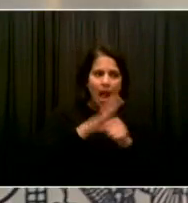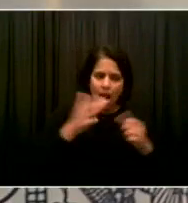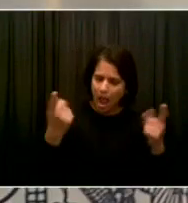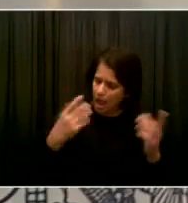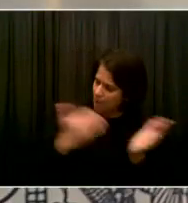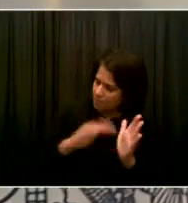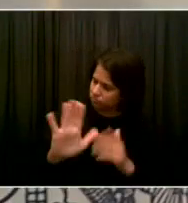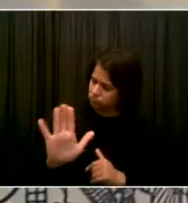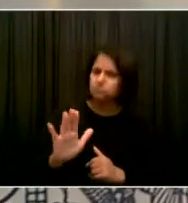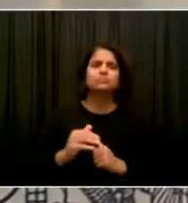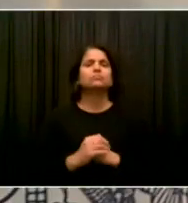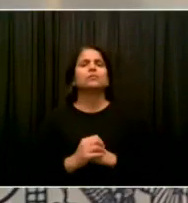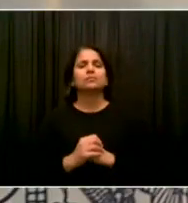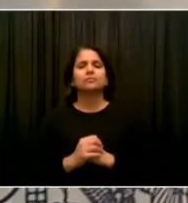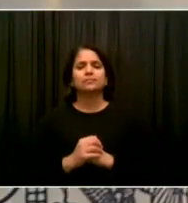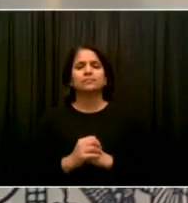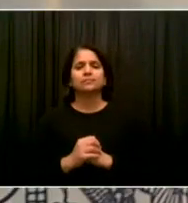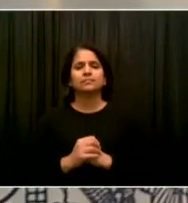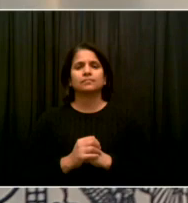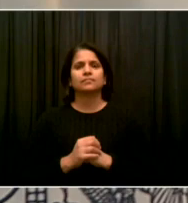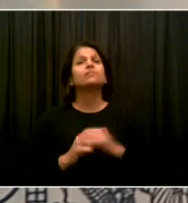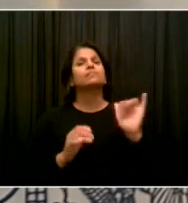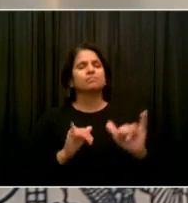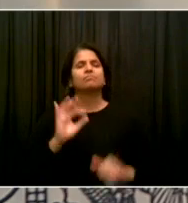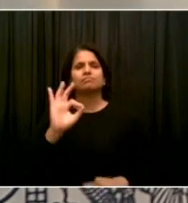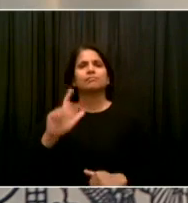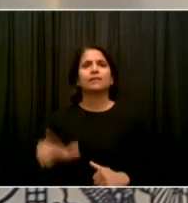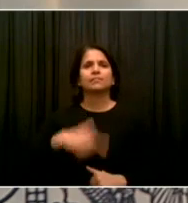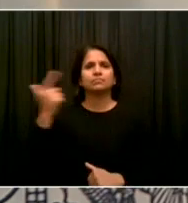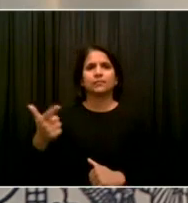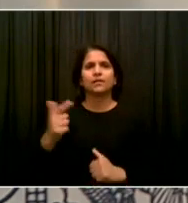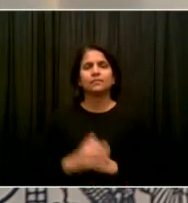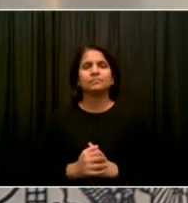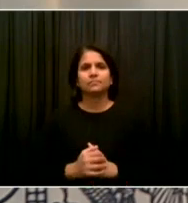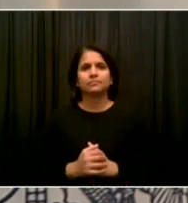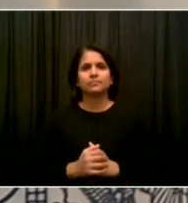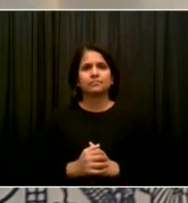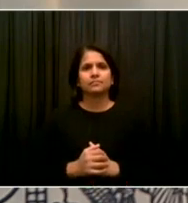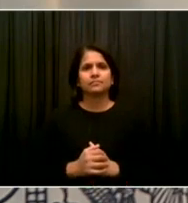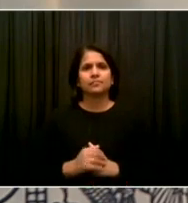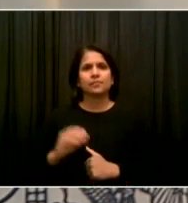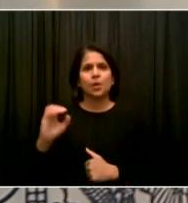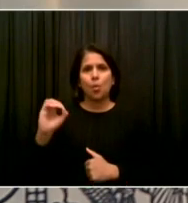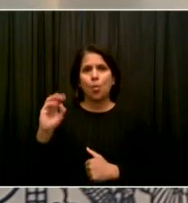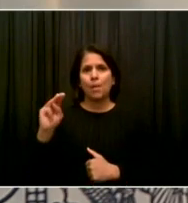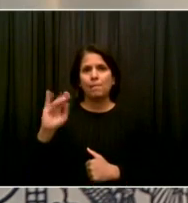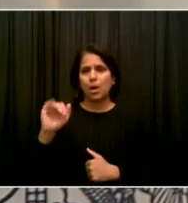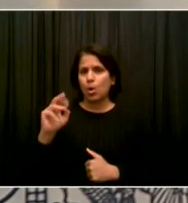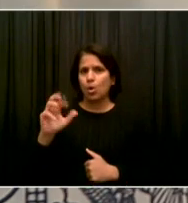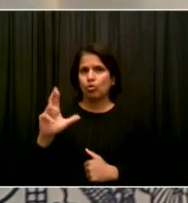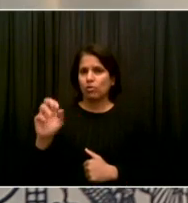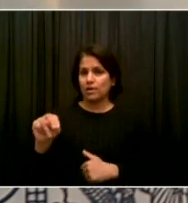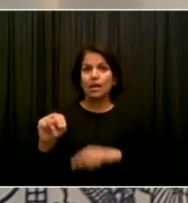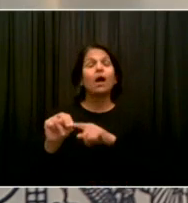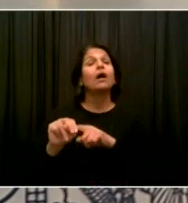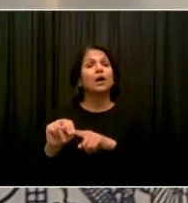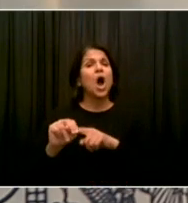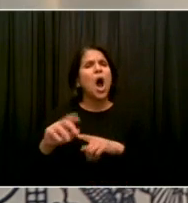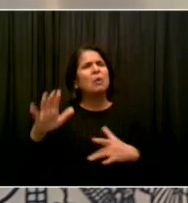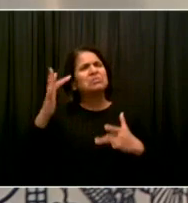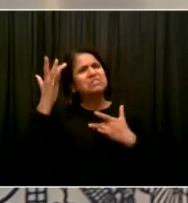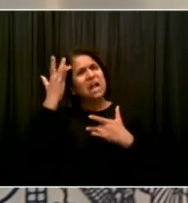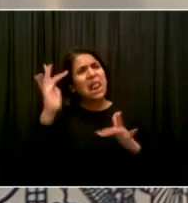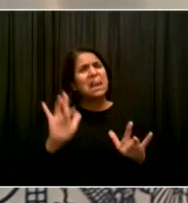When it comes to your assessment that Omicron is mild and it's still based on on preliminary